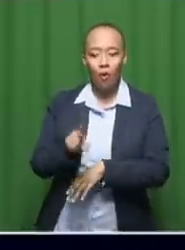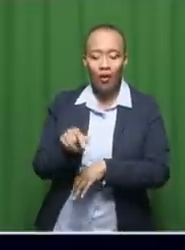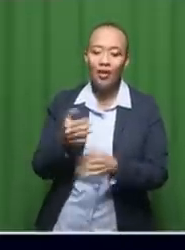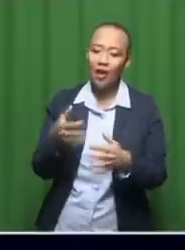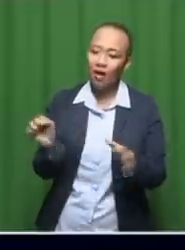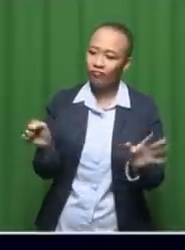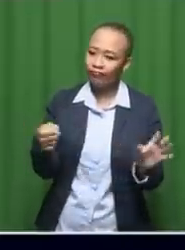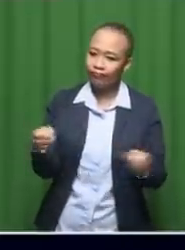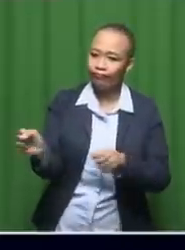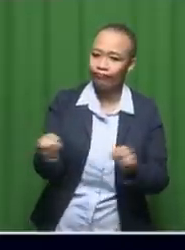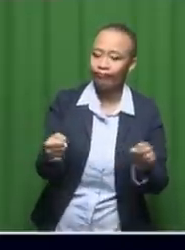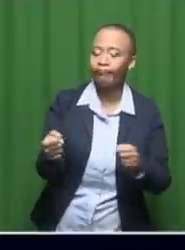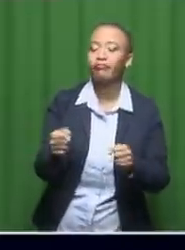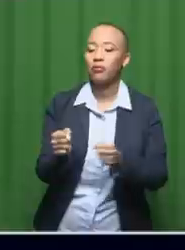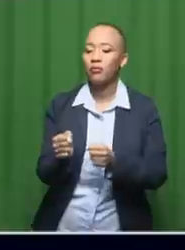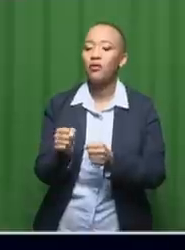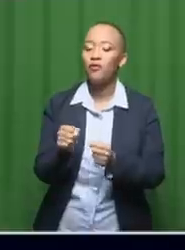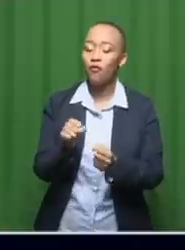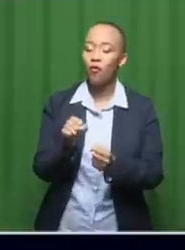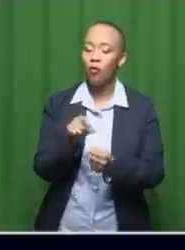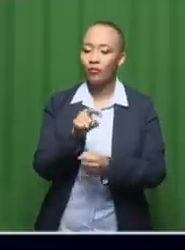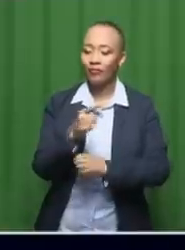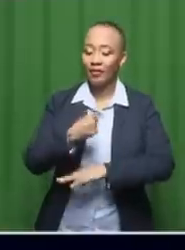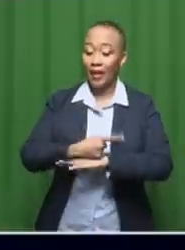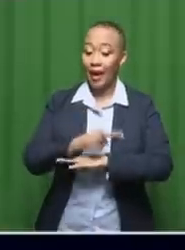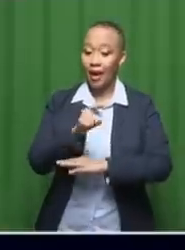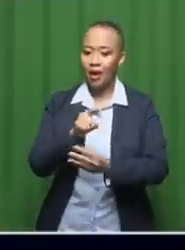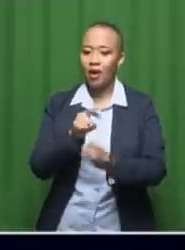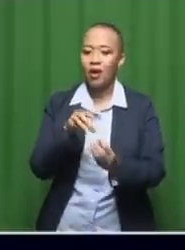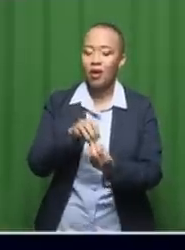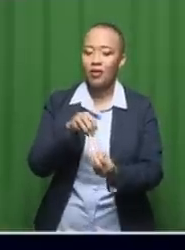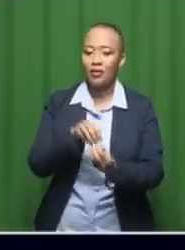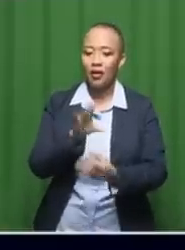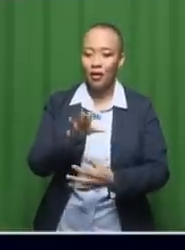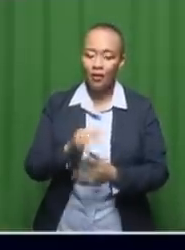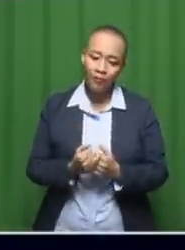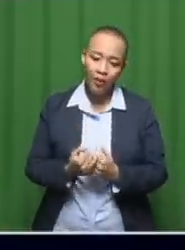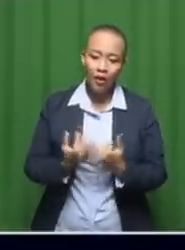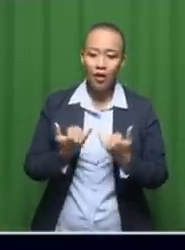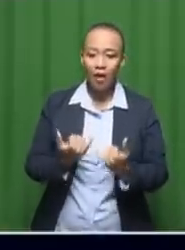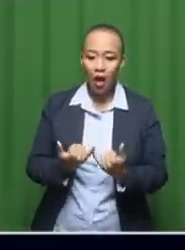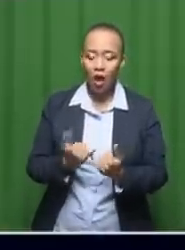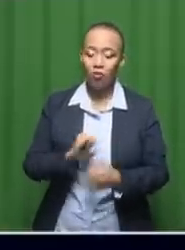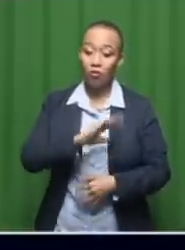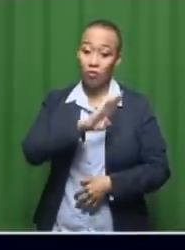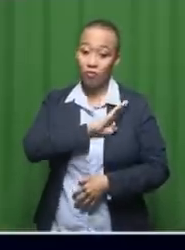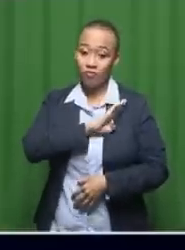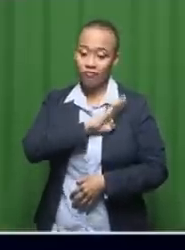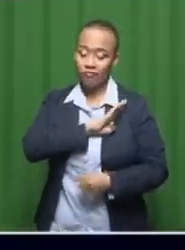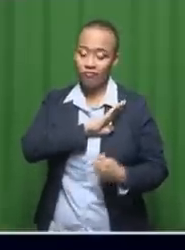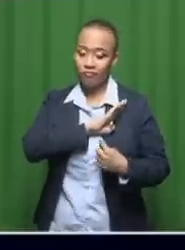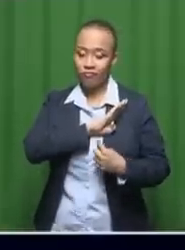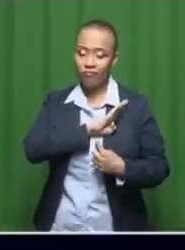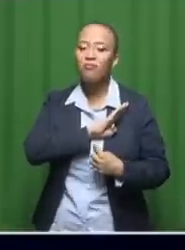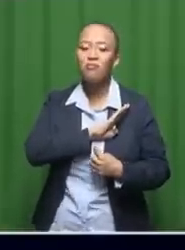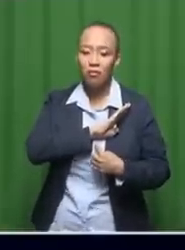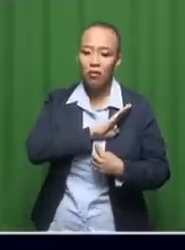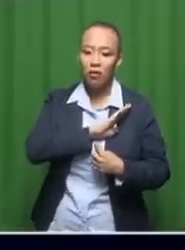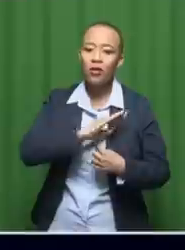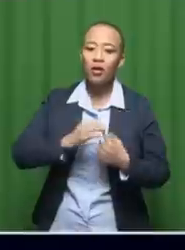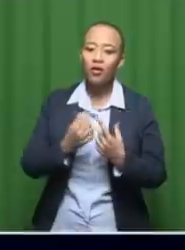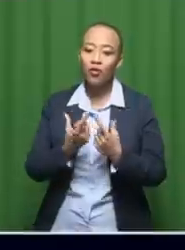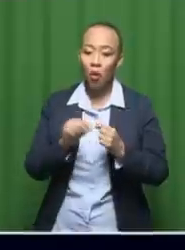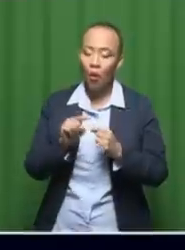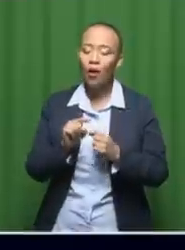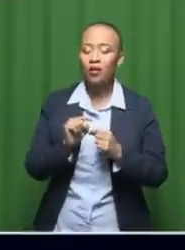But, of course, then also catching a bit of flack did the S-A-N-D-F as a result of that escape of